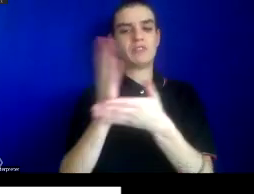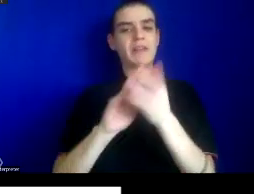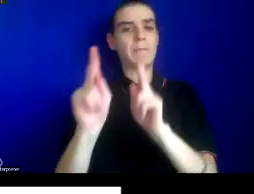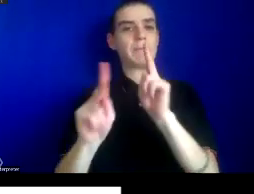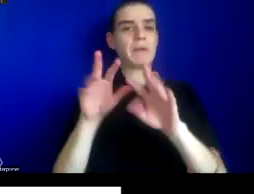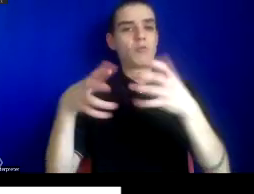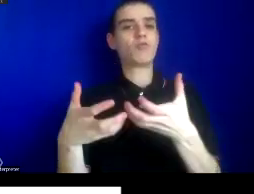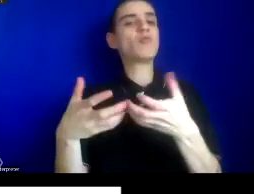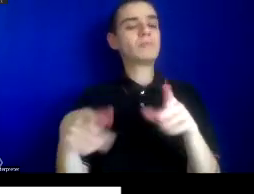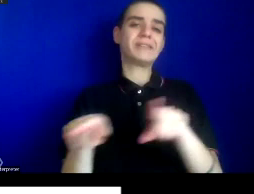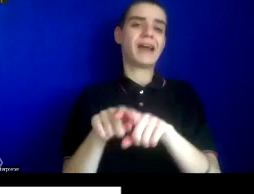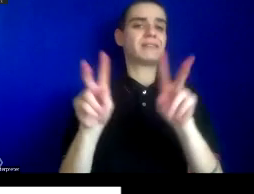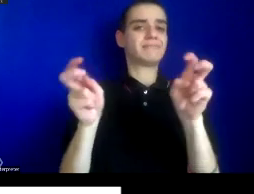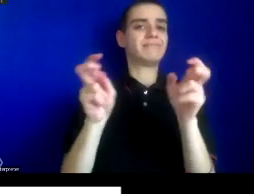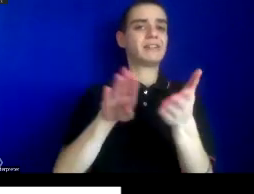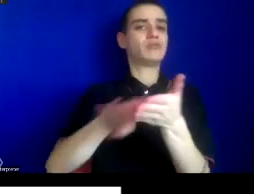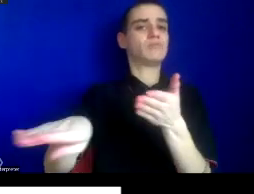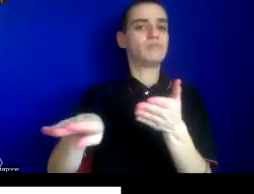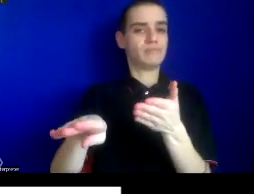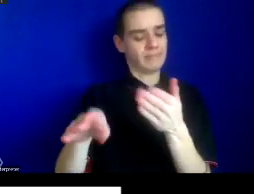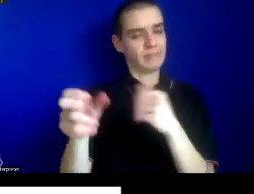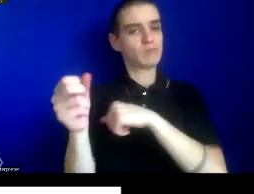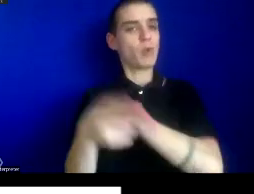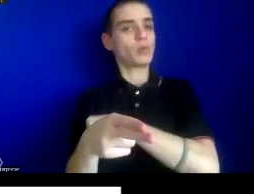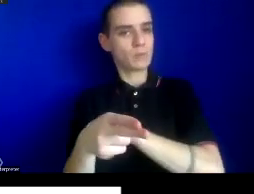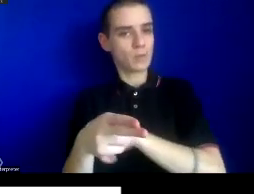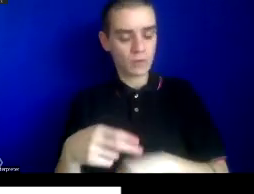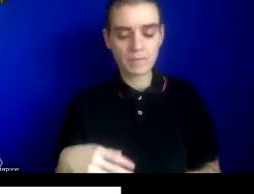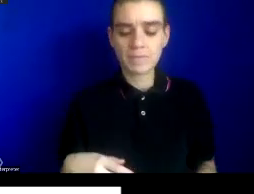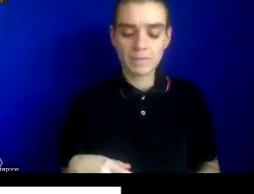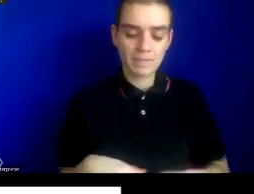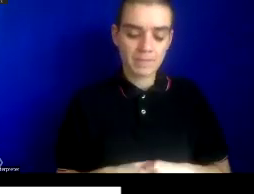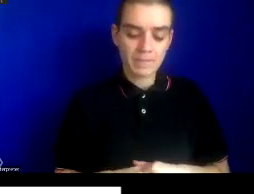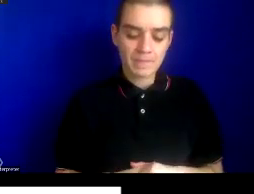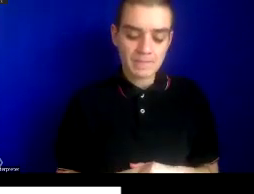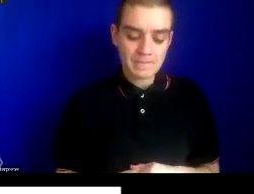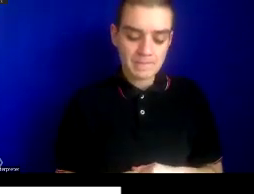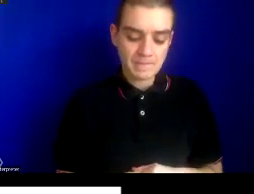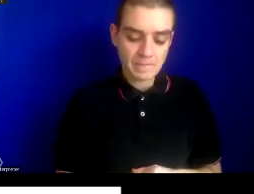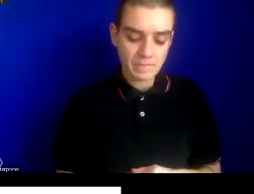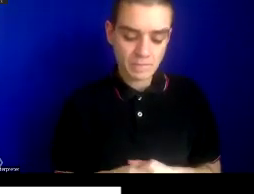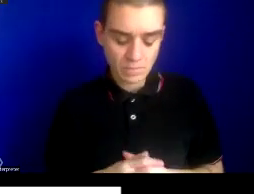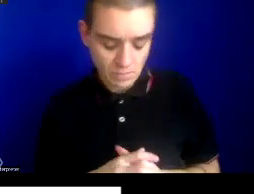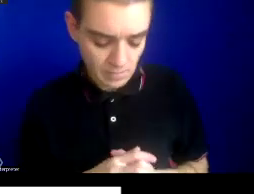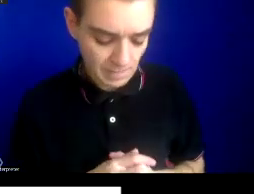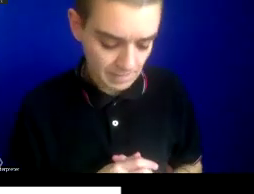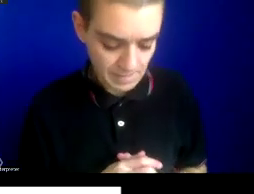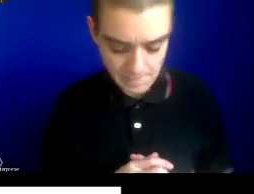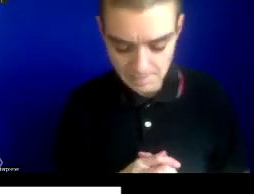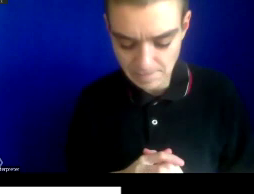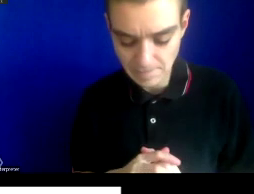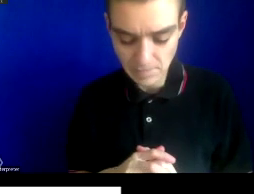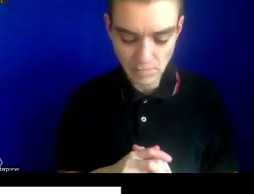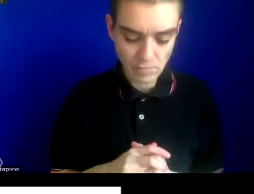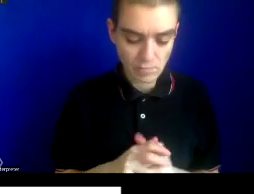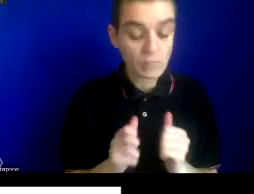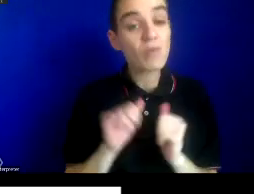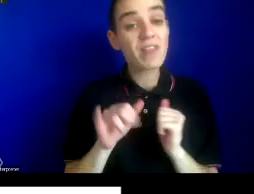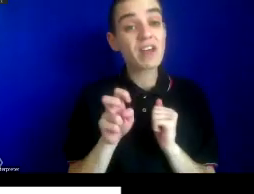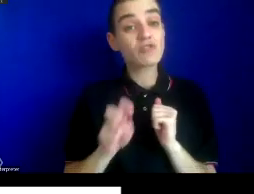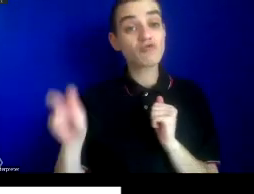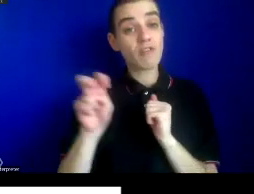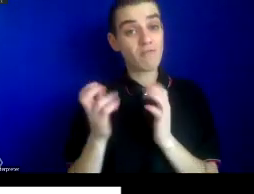Europe. By forcing closure to sea lands to pilgrim travel, Muslim pilgrim travel, through a particular